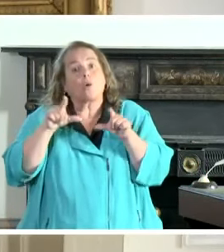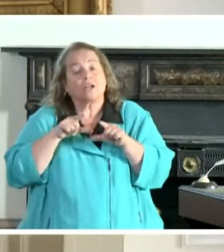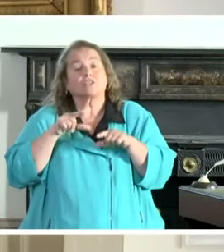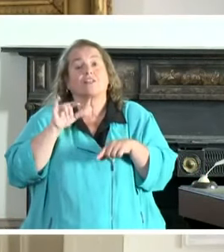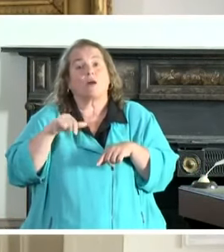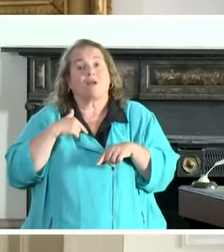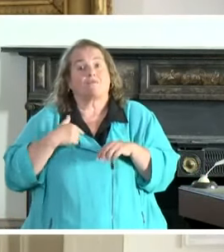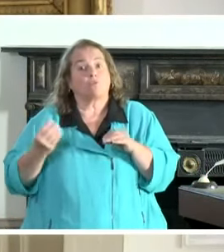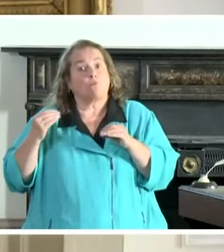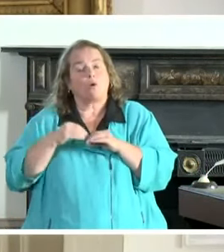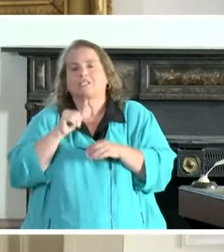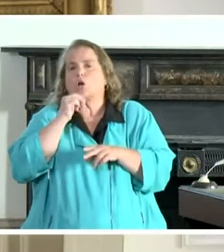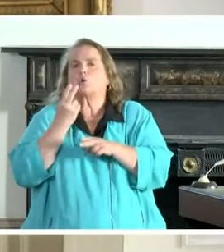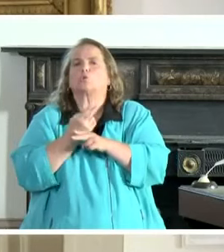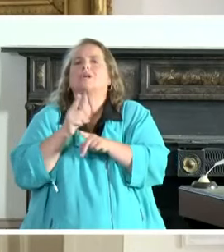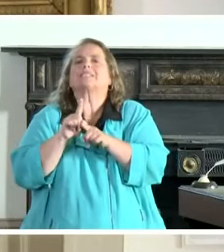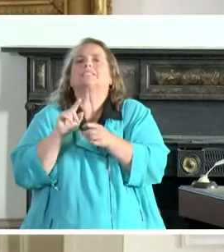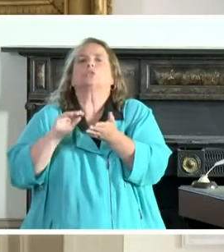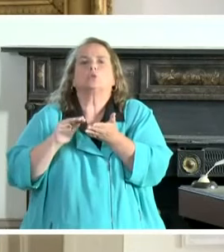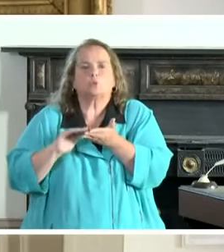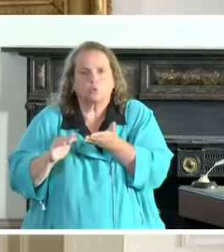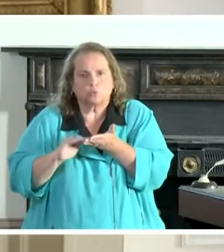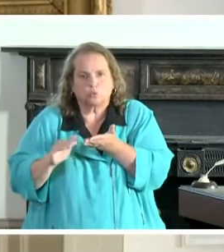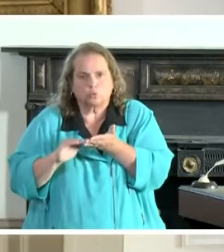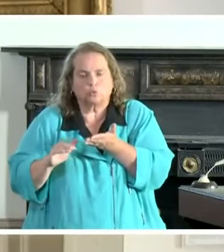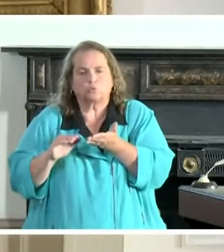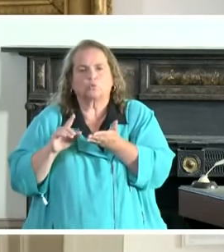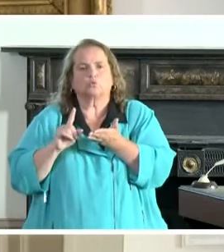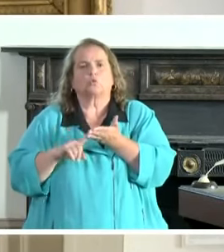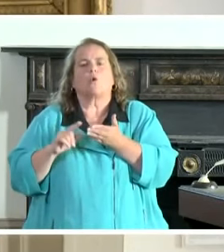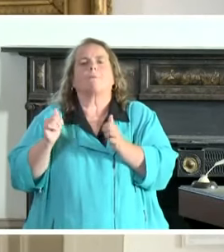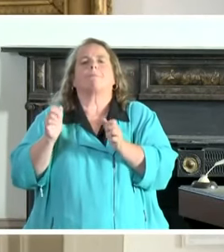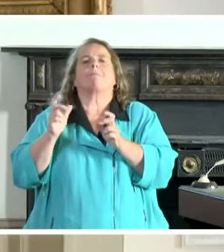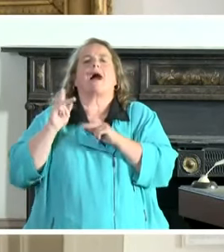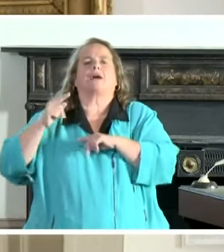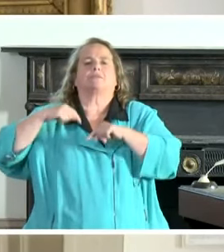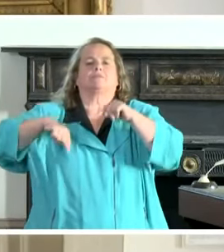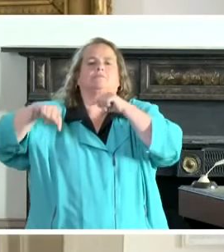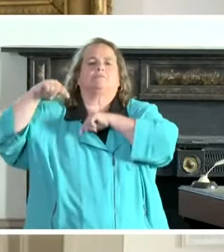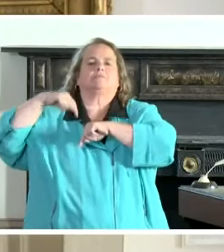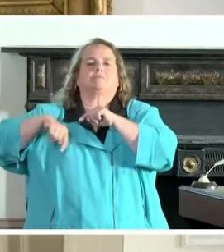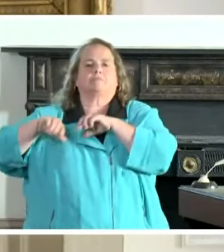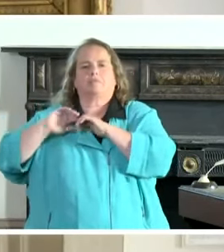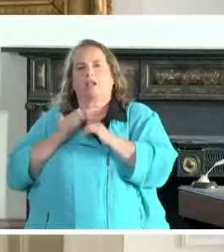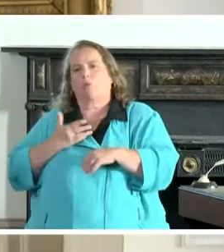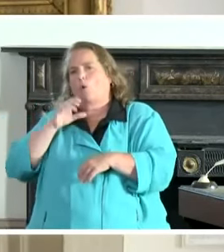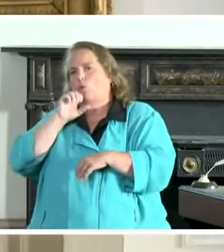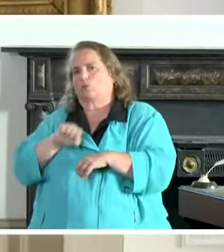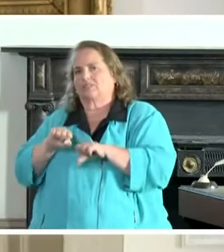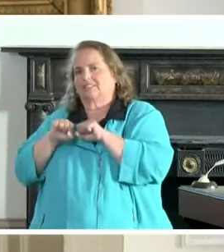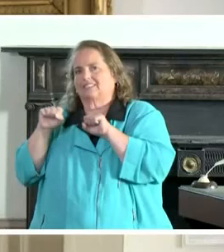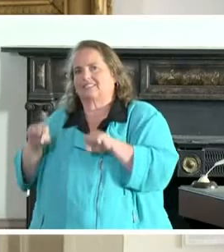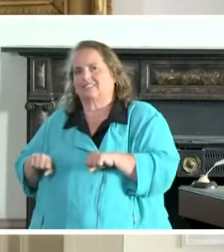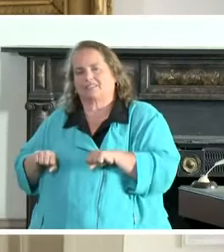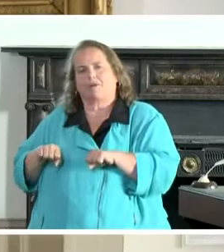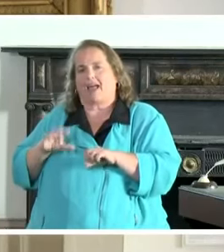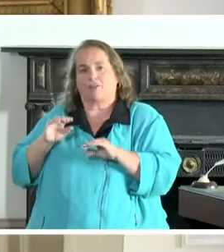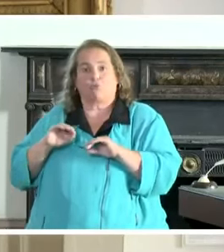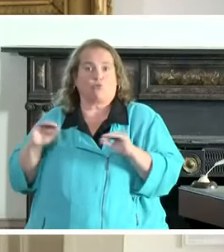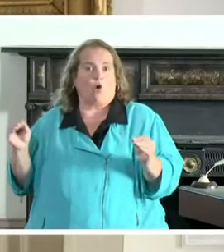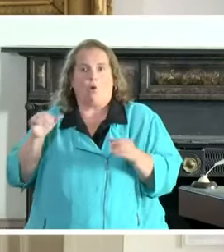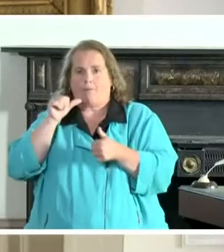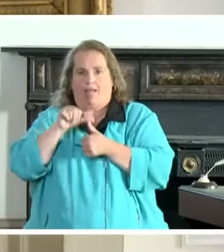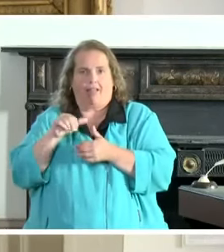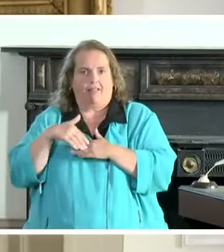isn't used as an excuse to simply go back to the way it was before and not do the mail in voting in the